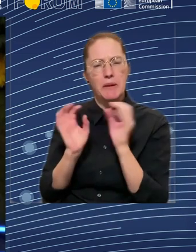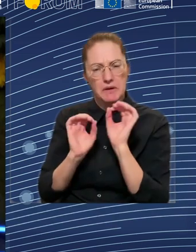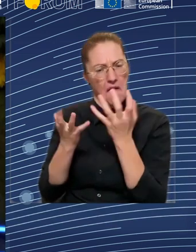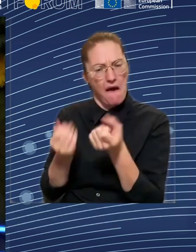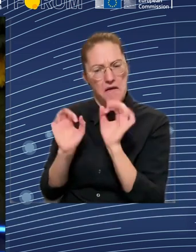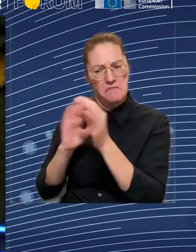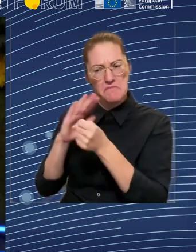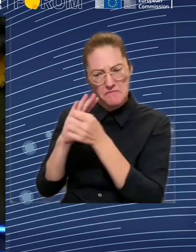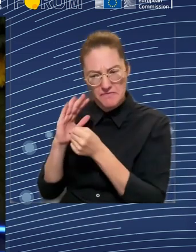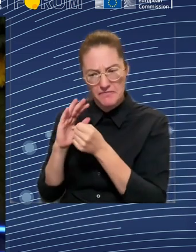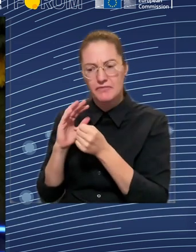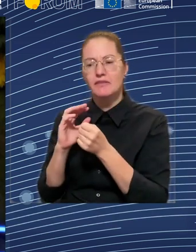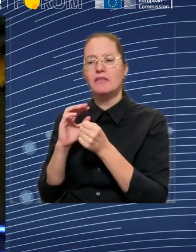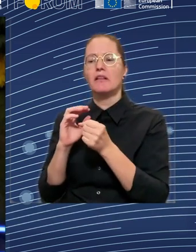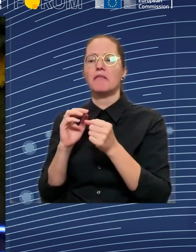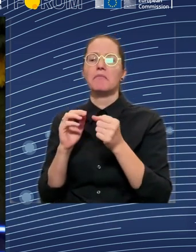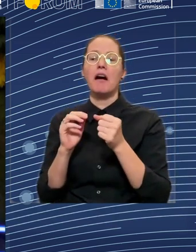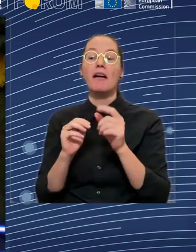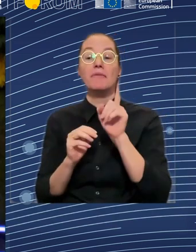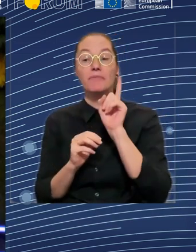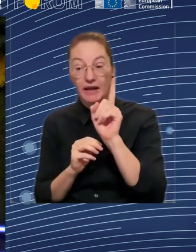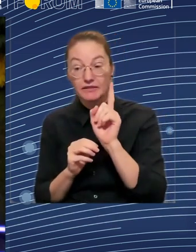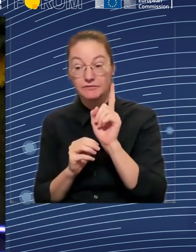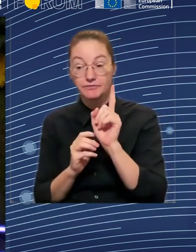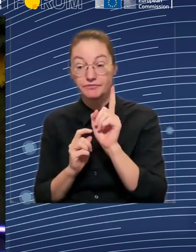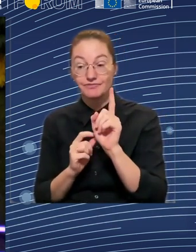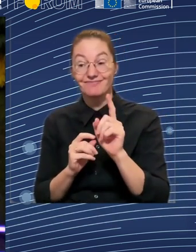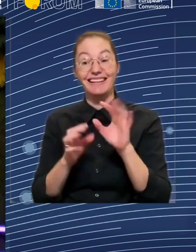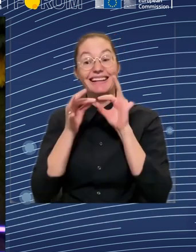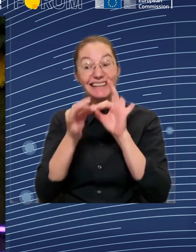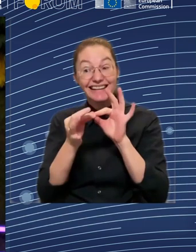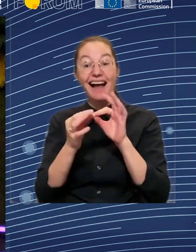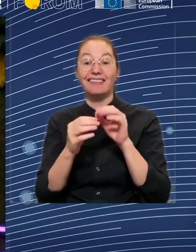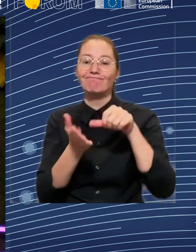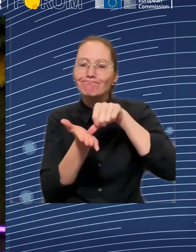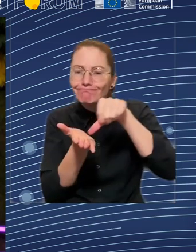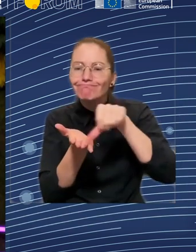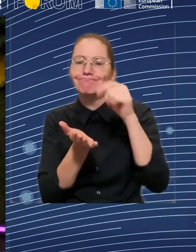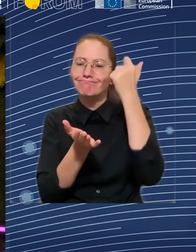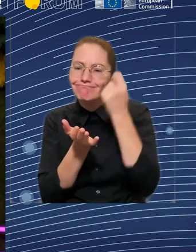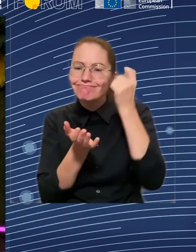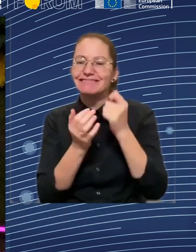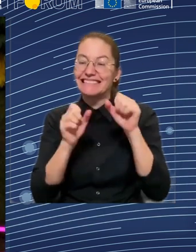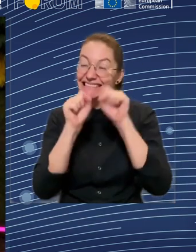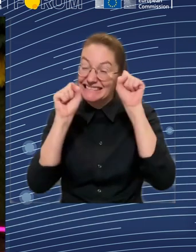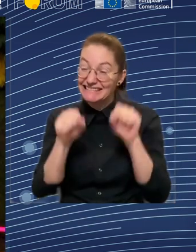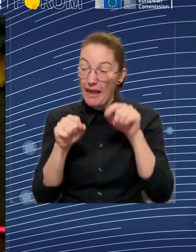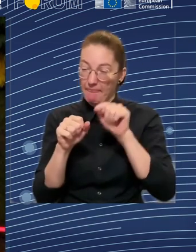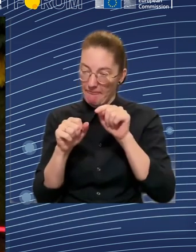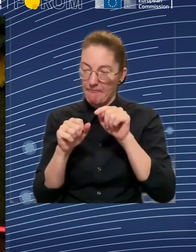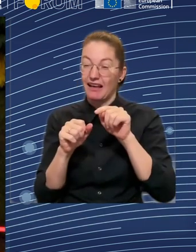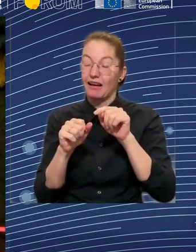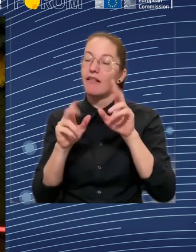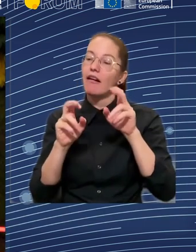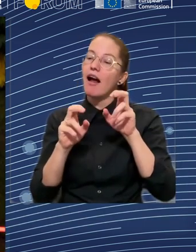continental Europe where your rights are so tightly connected to your occupation. And it becomes even, to my